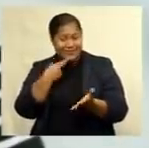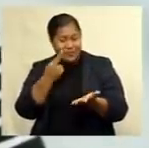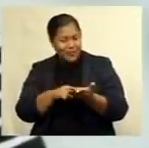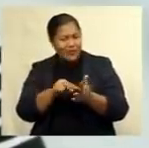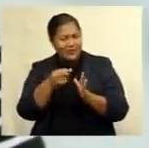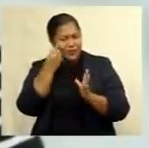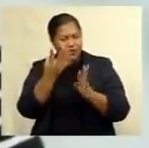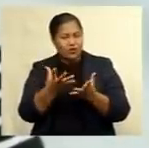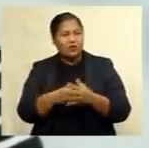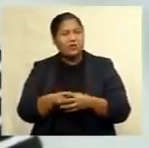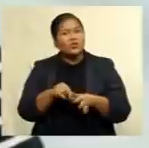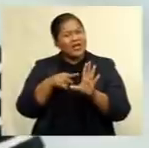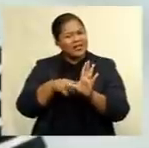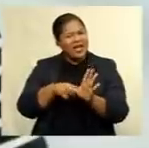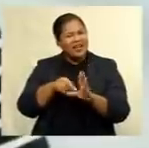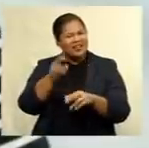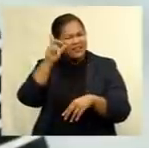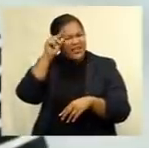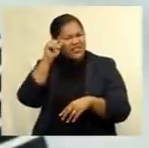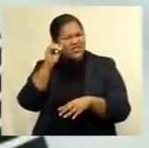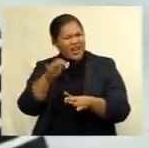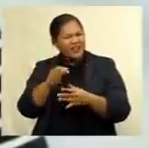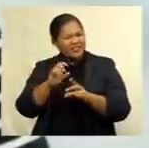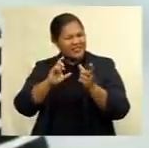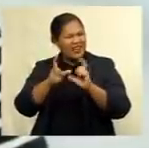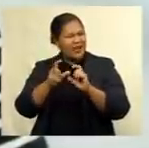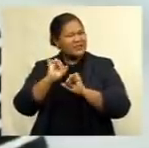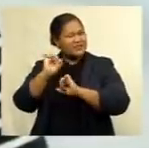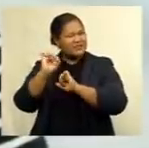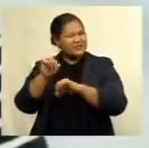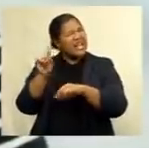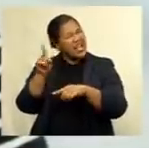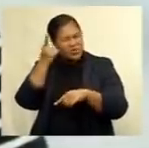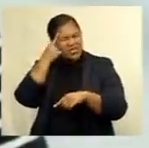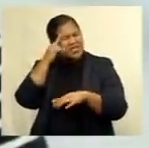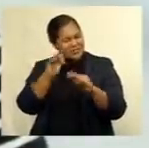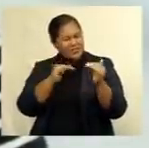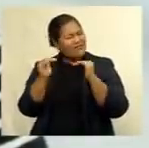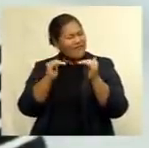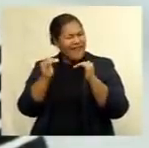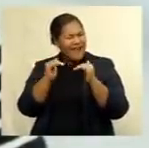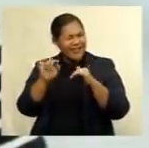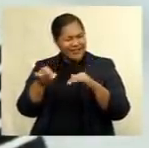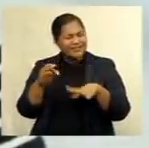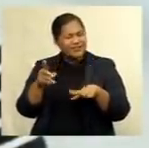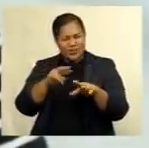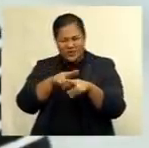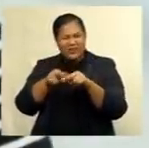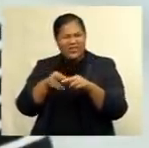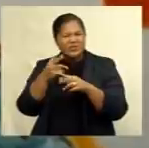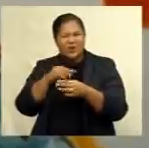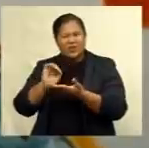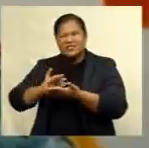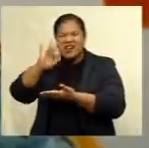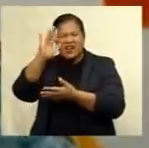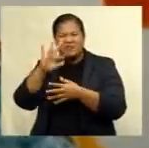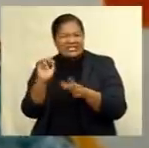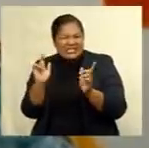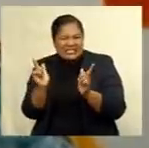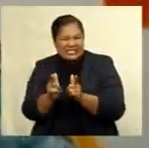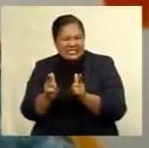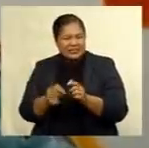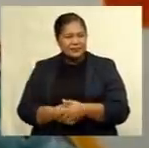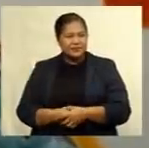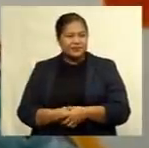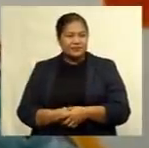teen climate activist. Do you think this is fair on a country like Fiji whose carbon emission is negligible? So it